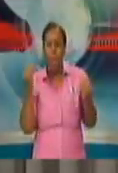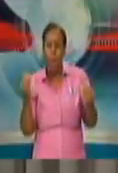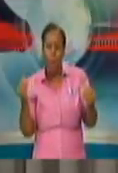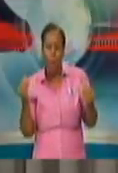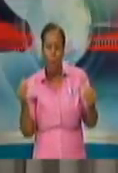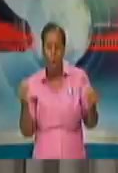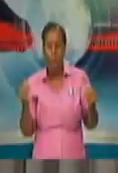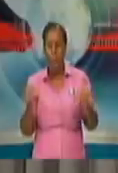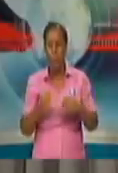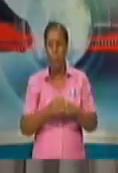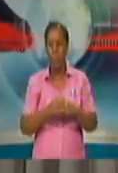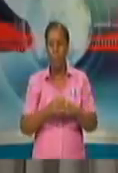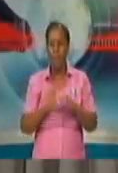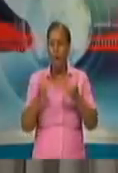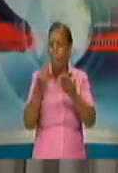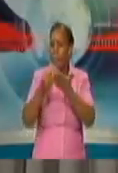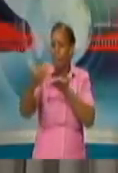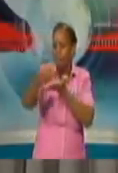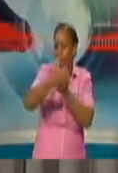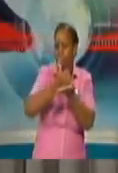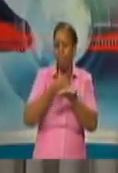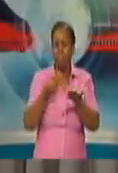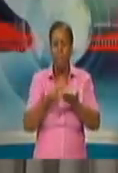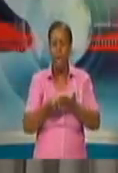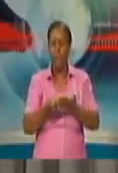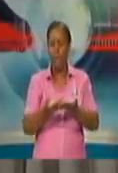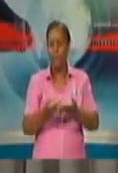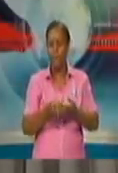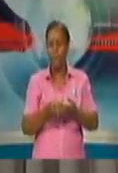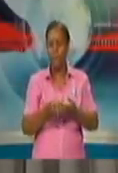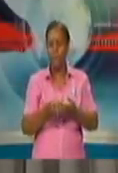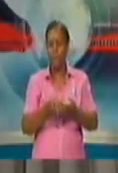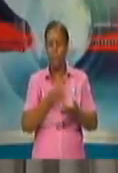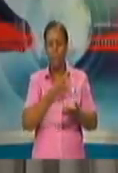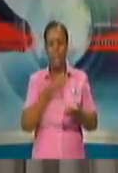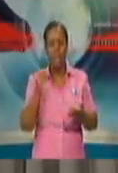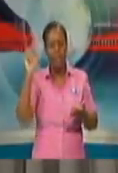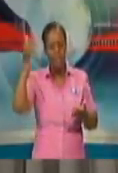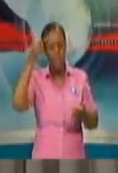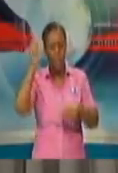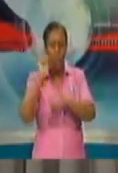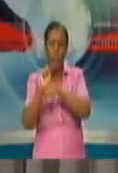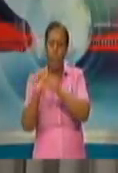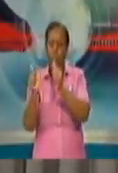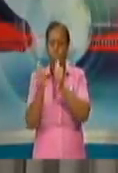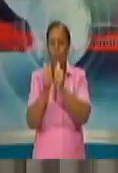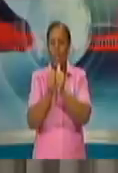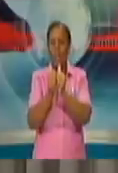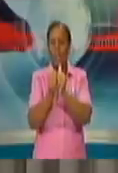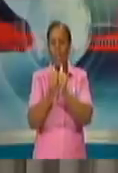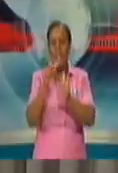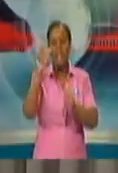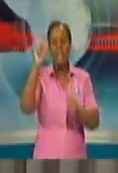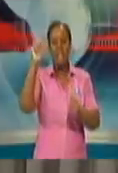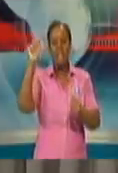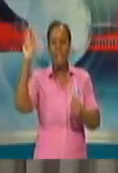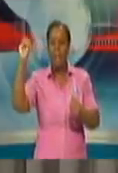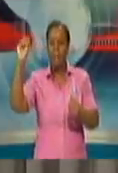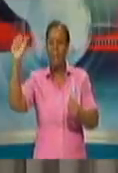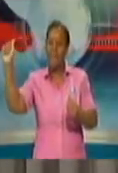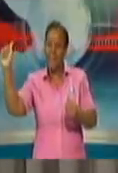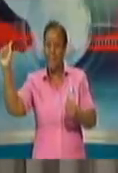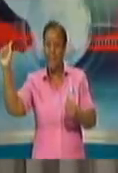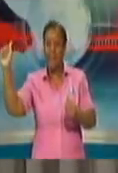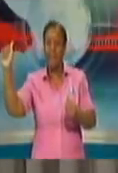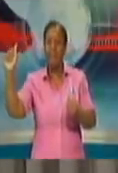sectors and so on. I want to say that we've been in direct collaboration with the TTME, the Trent Tobago Manufacturers Association, the Trent Tobago Chamber